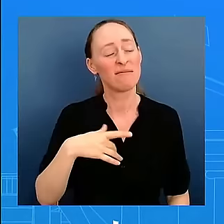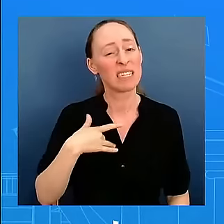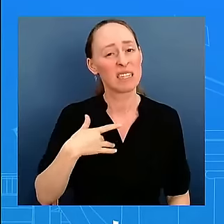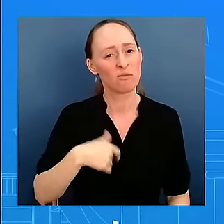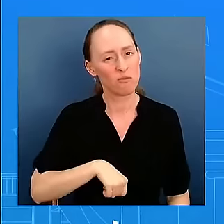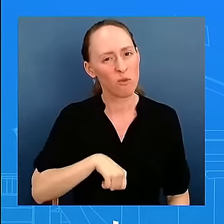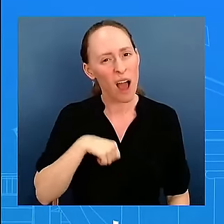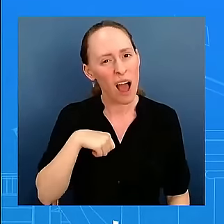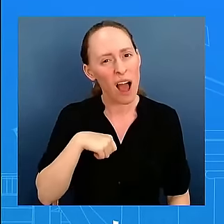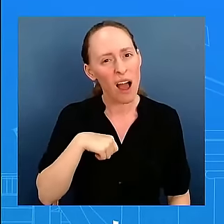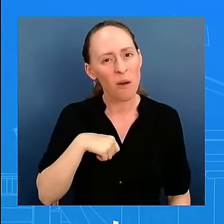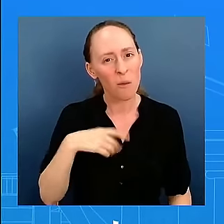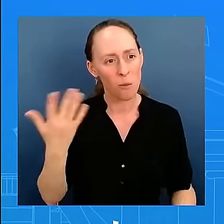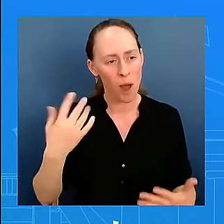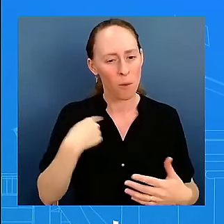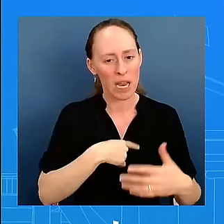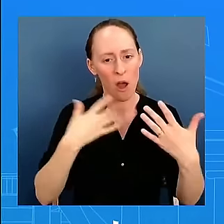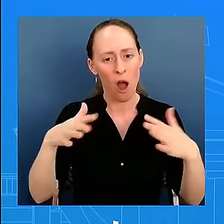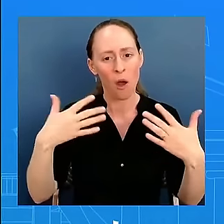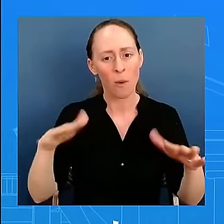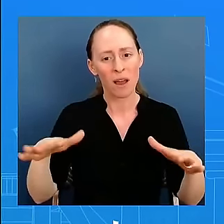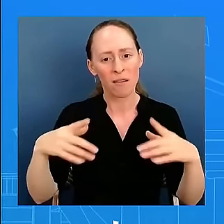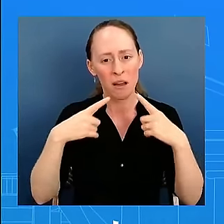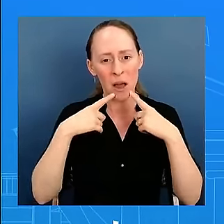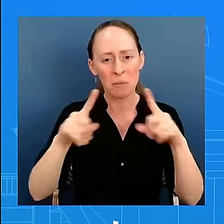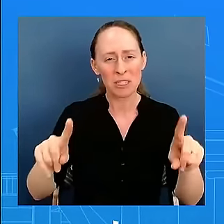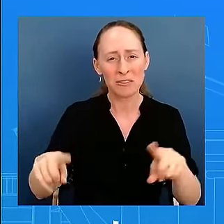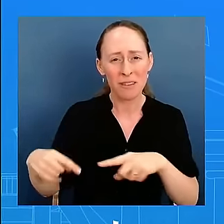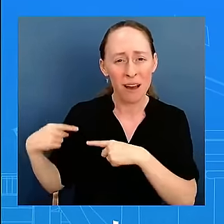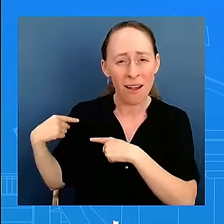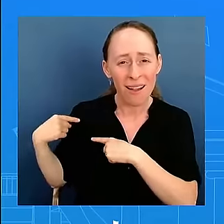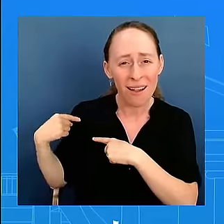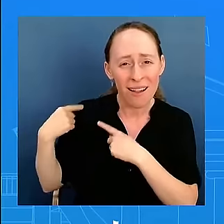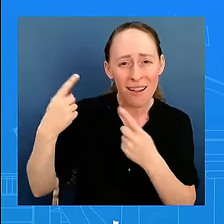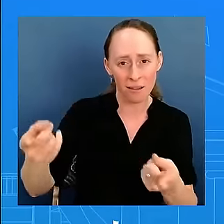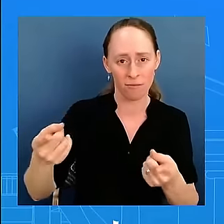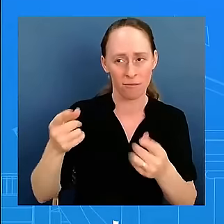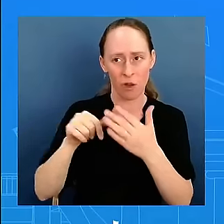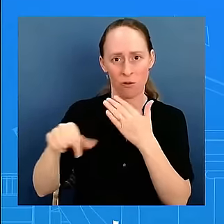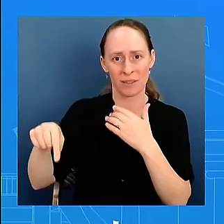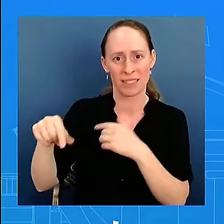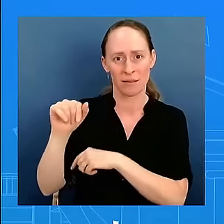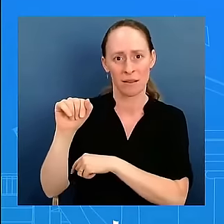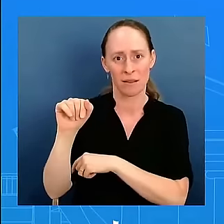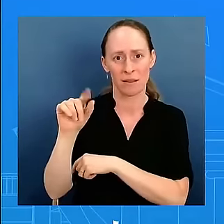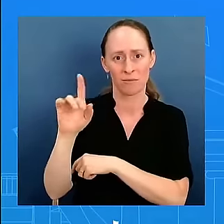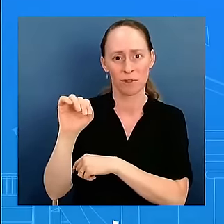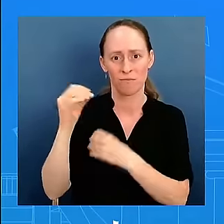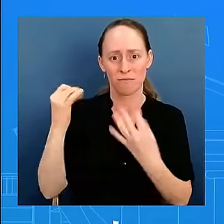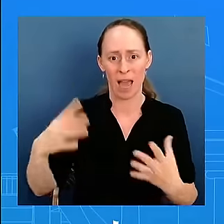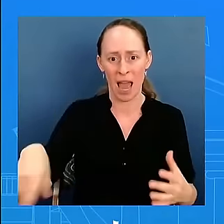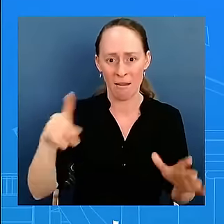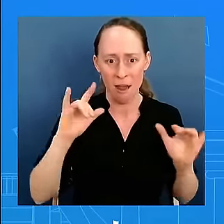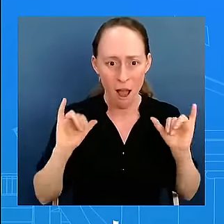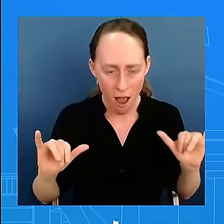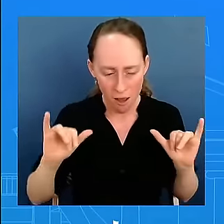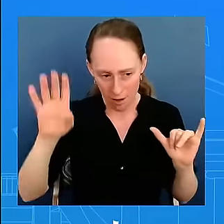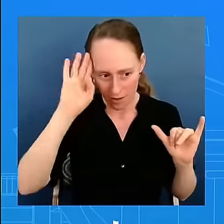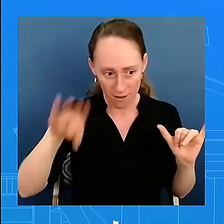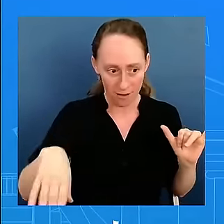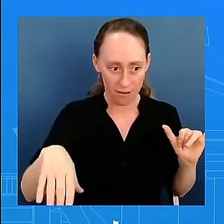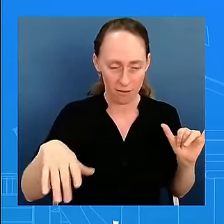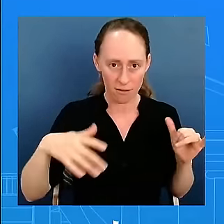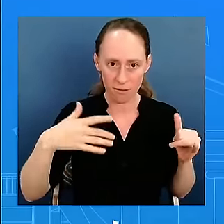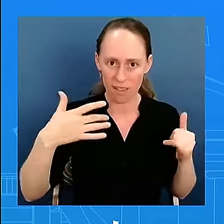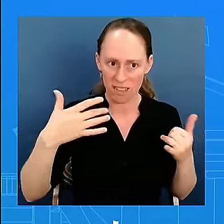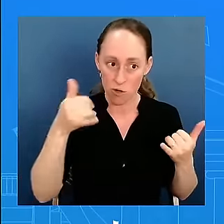of this president uh i think that there's a lot of understanding there's a lot more work to be done in the next six months we're energized uh